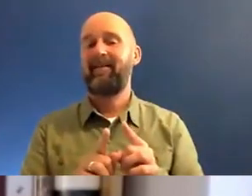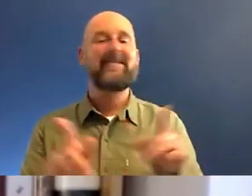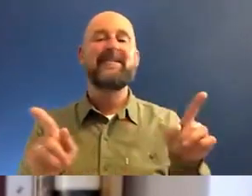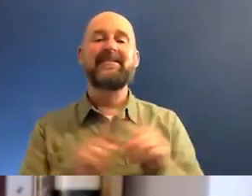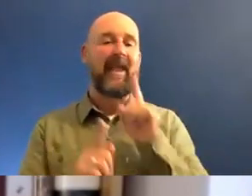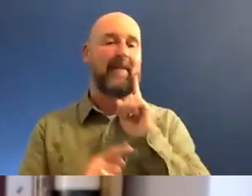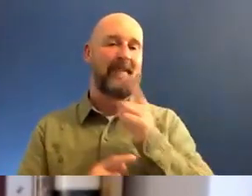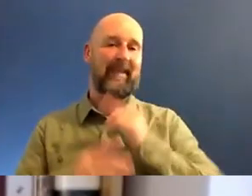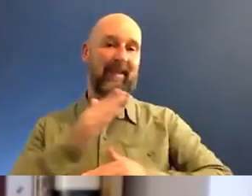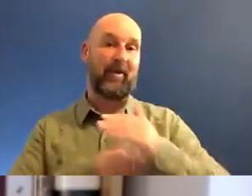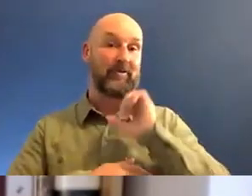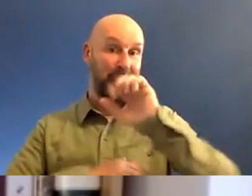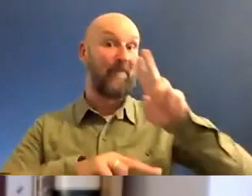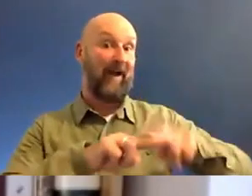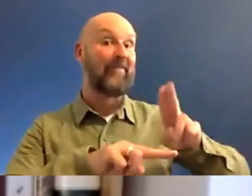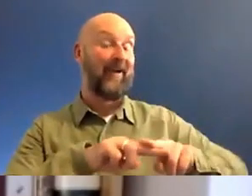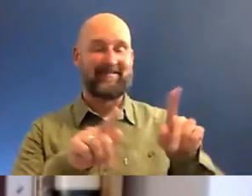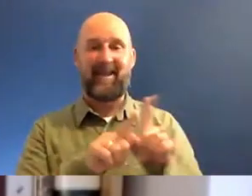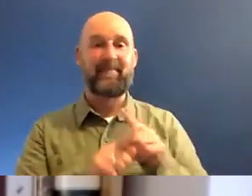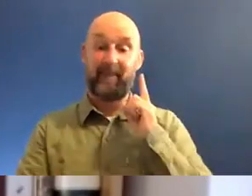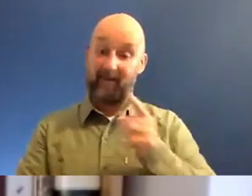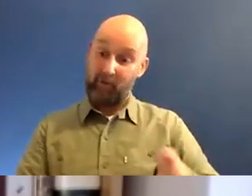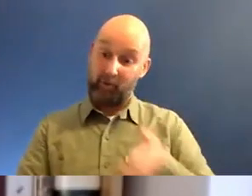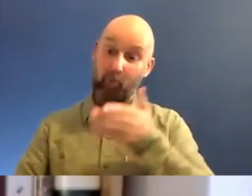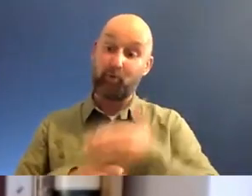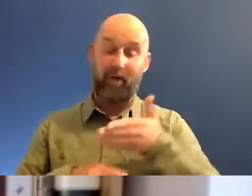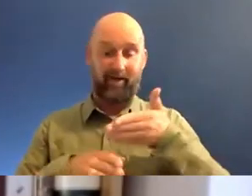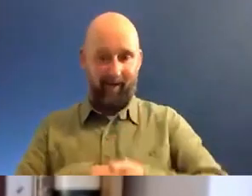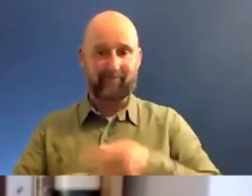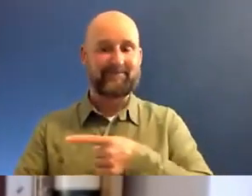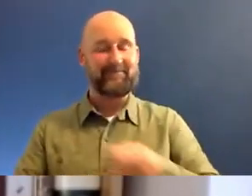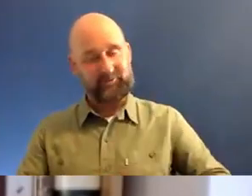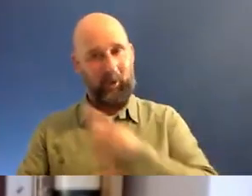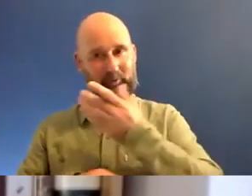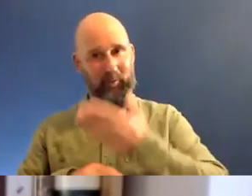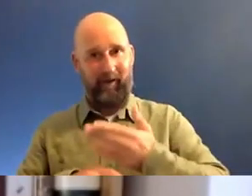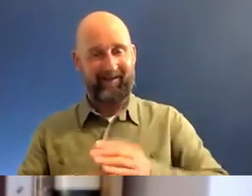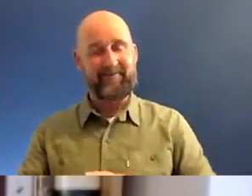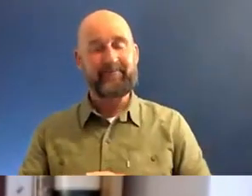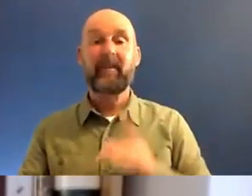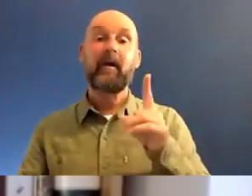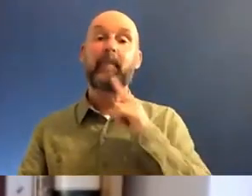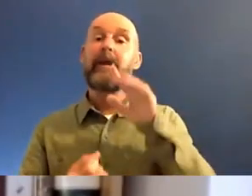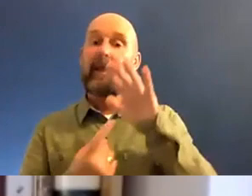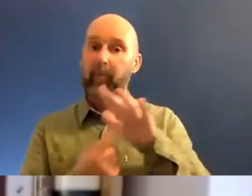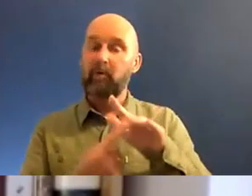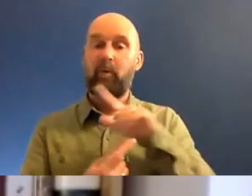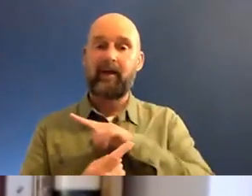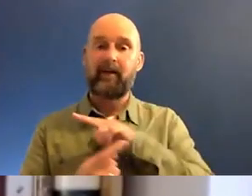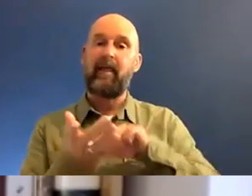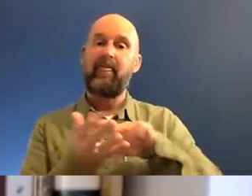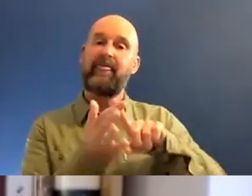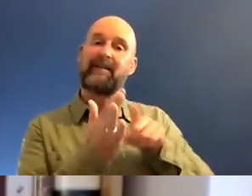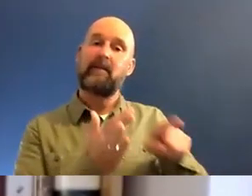ethos as you had, your father had about working hard. But there are things which are more important, of course, as Dijkstra said, than